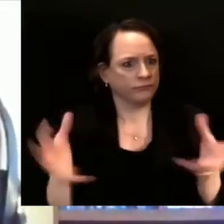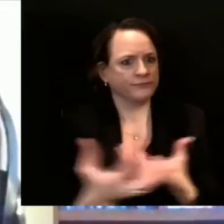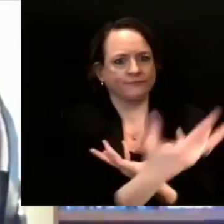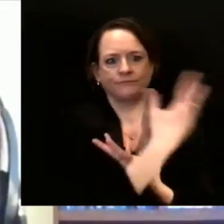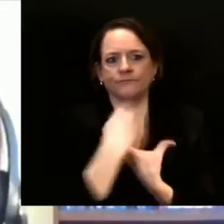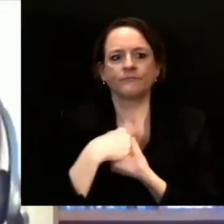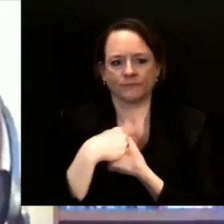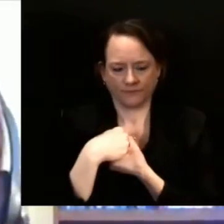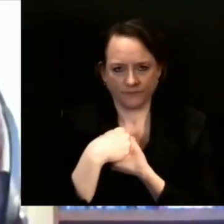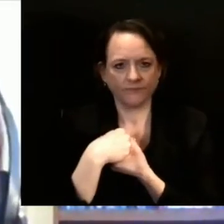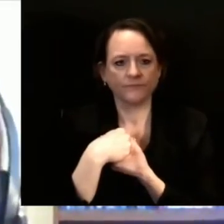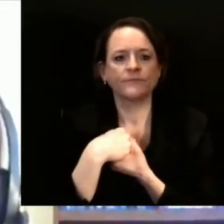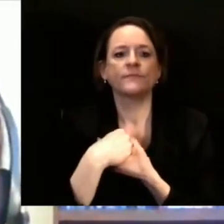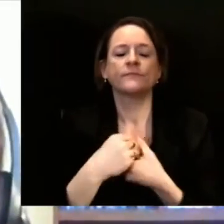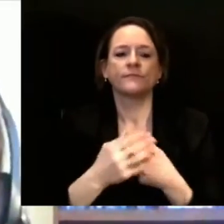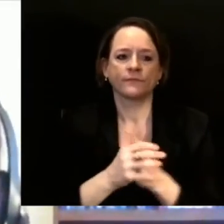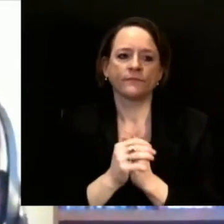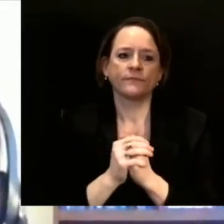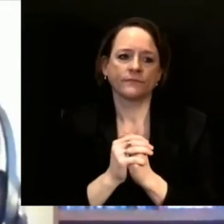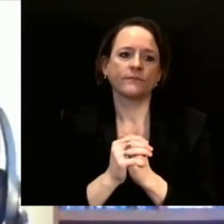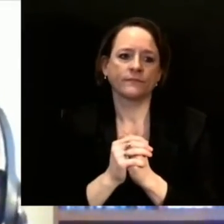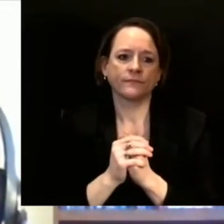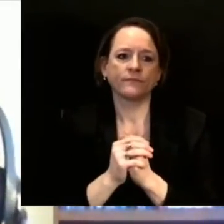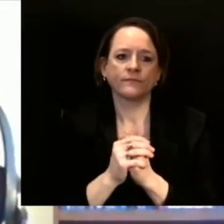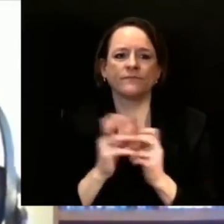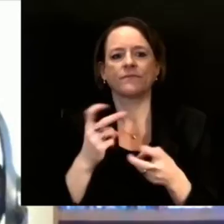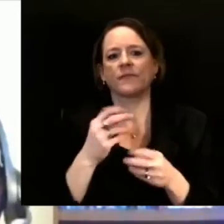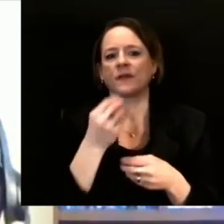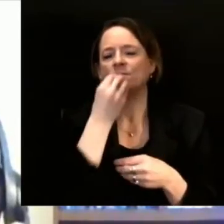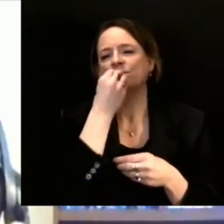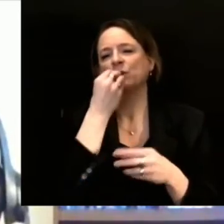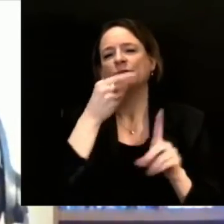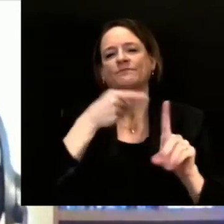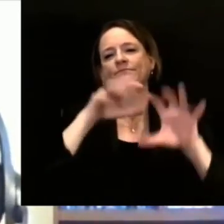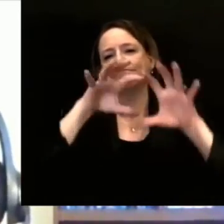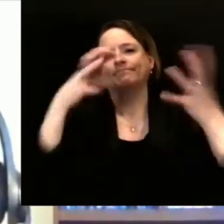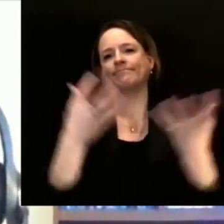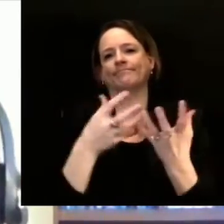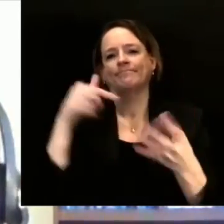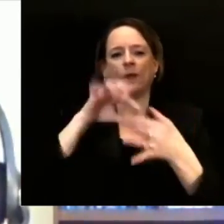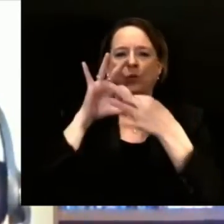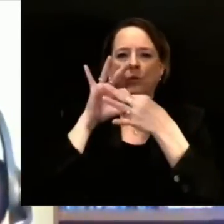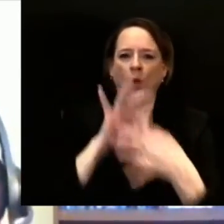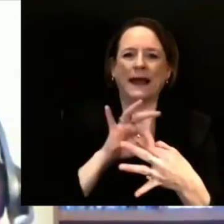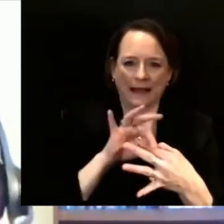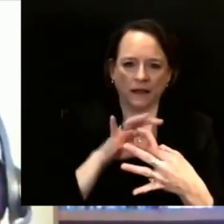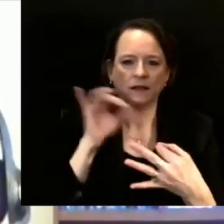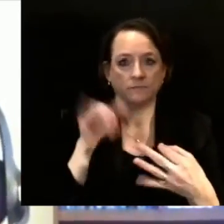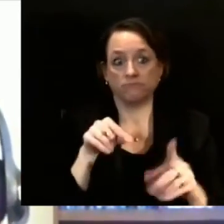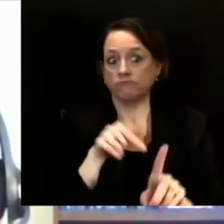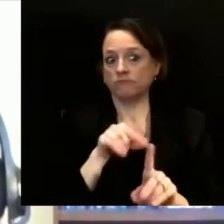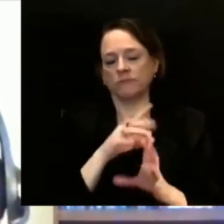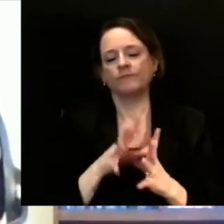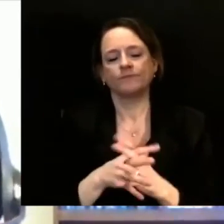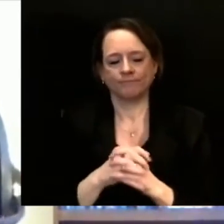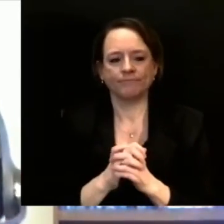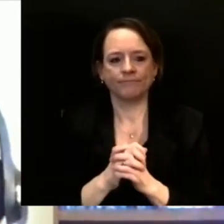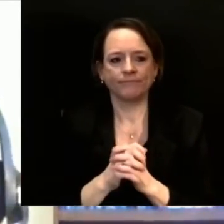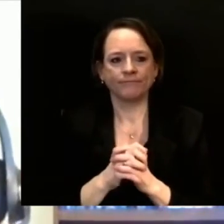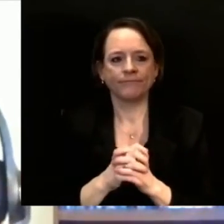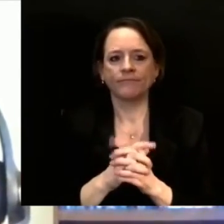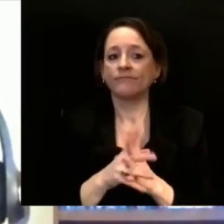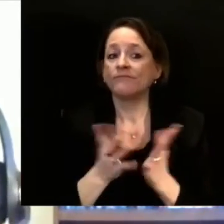groceries, like convenience stores, and also farmers markets, and also,